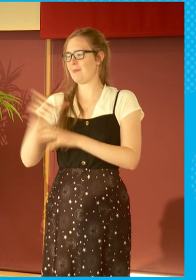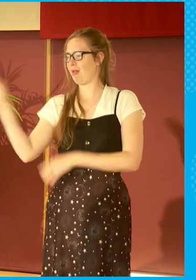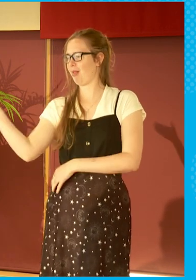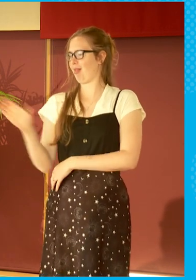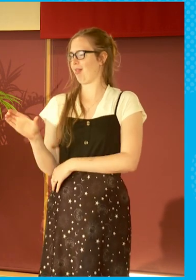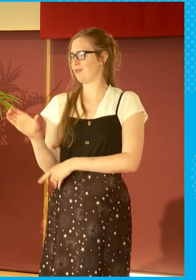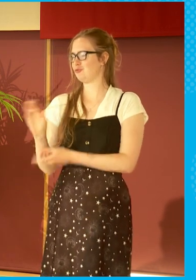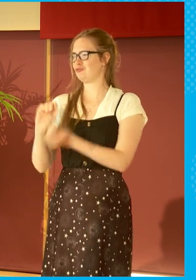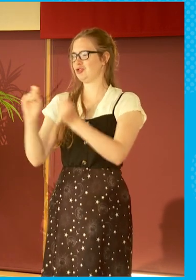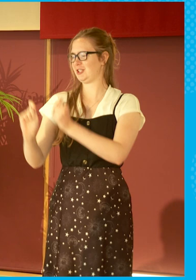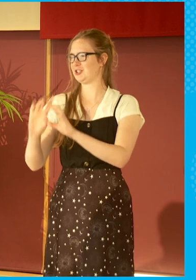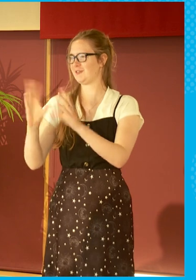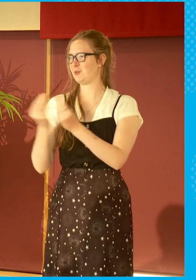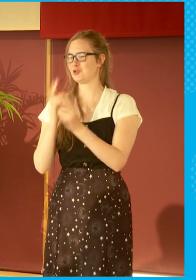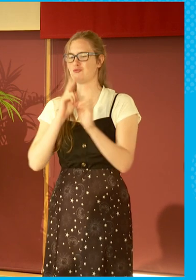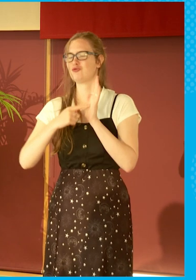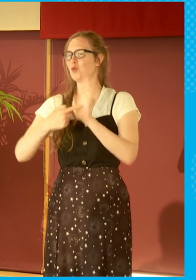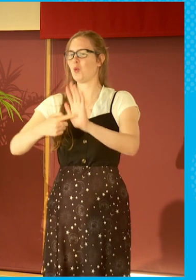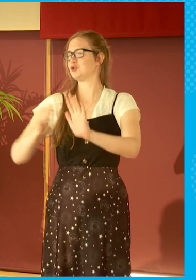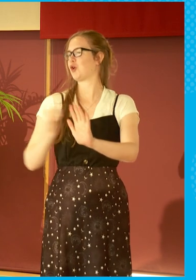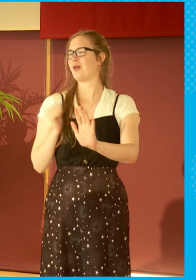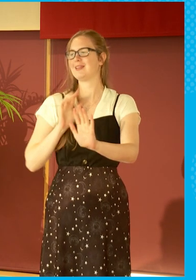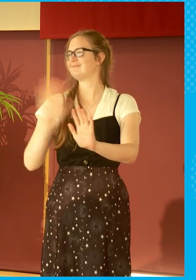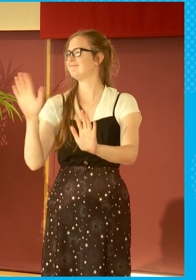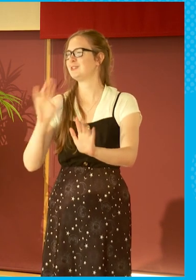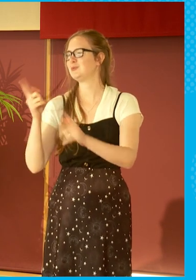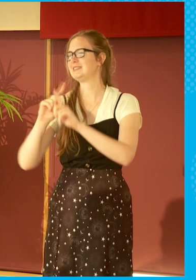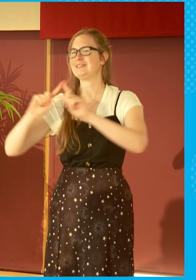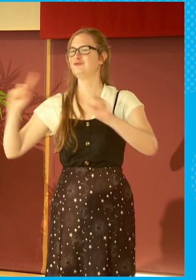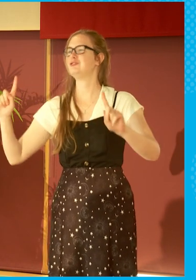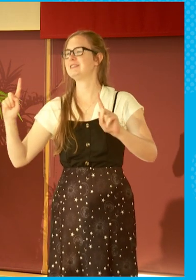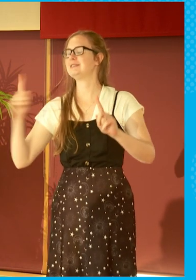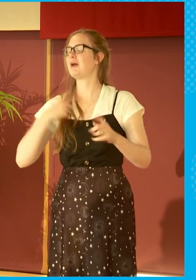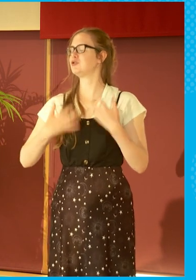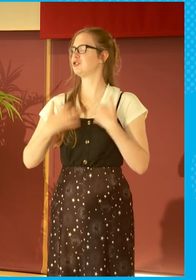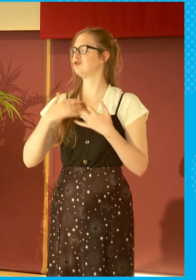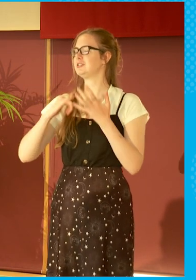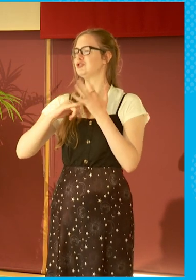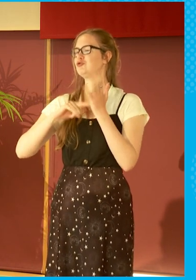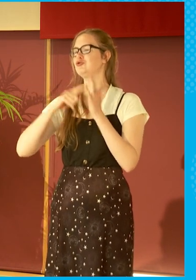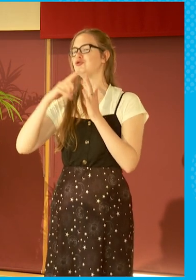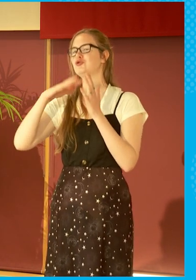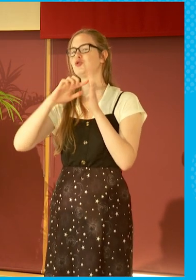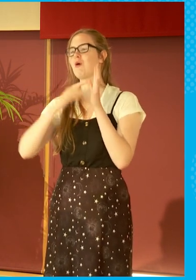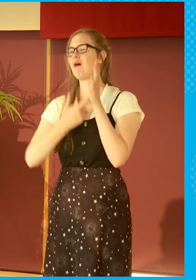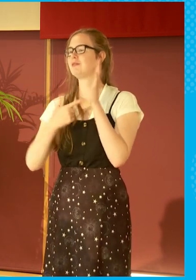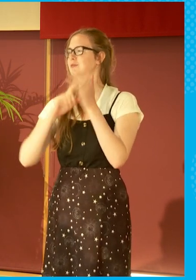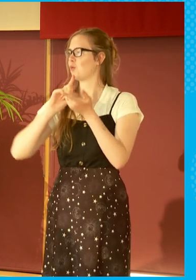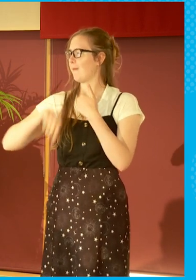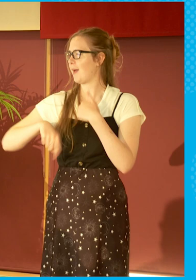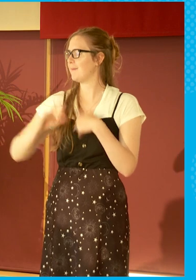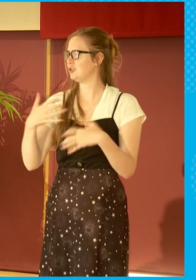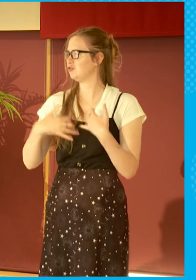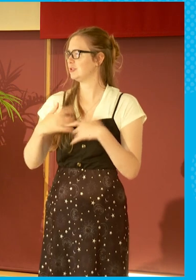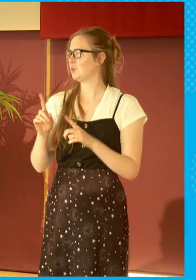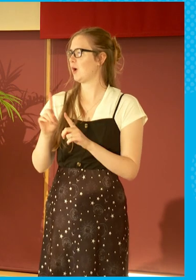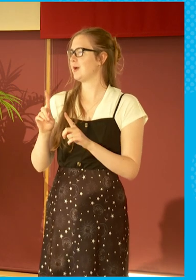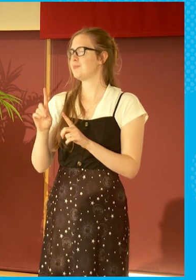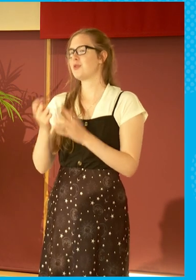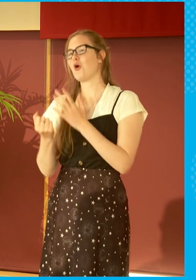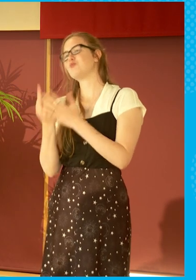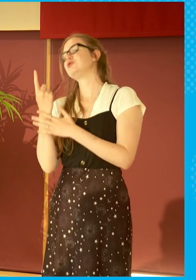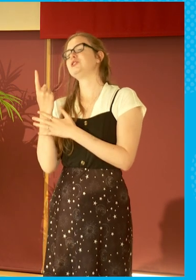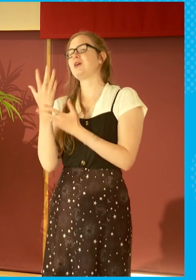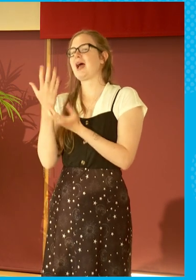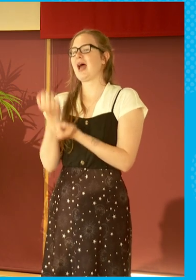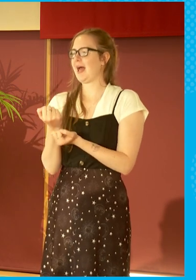we're not reflecting Scotland, but I was particularly interested in Stuart's comments as well, in that the opportunities you have